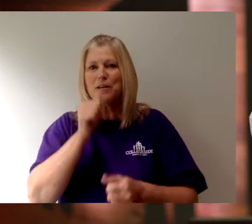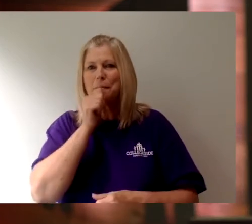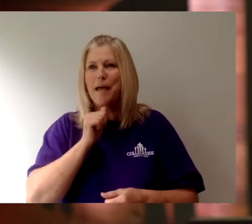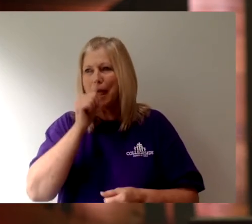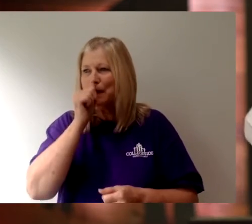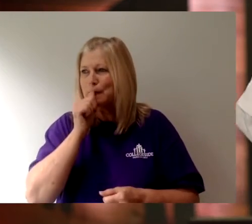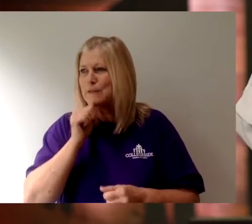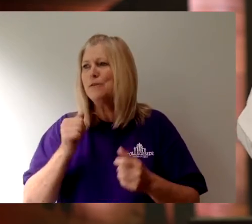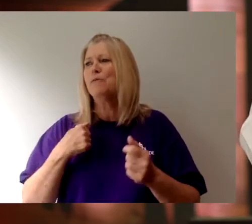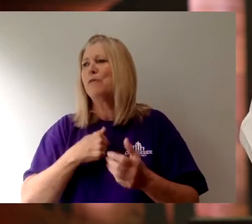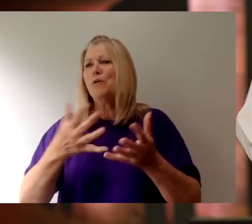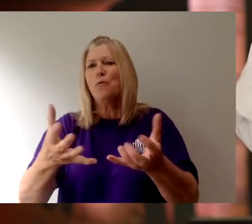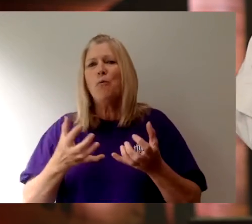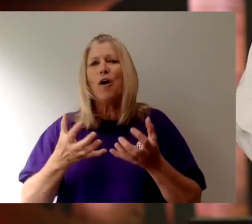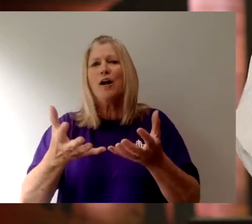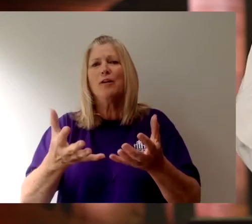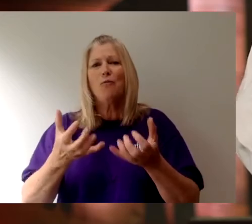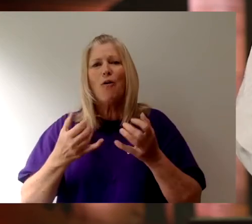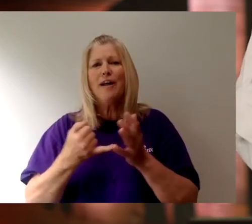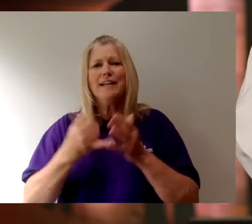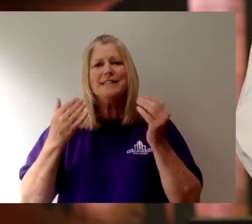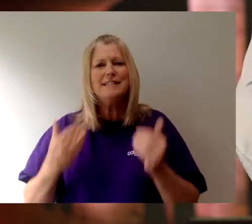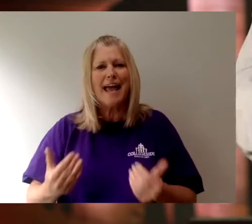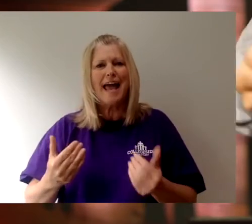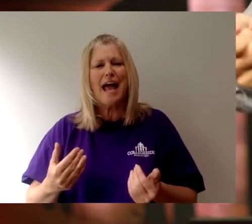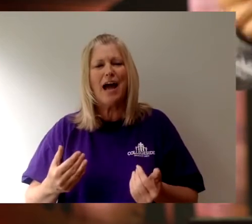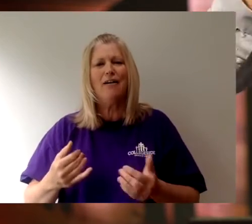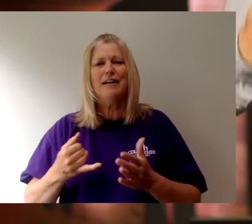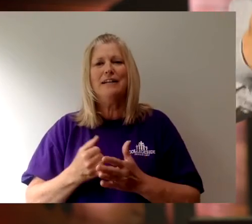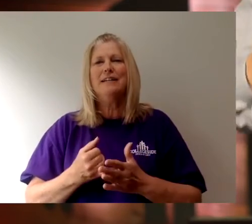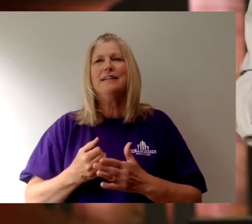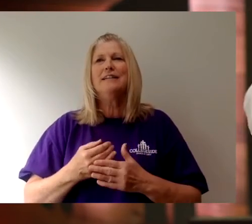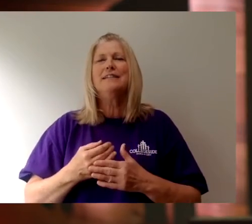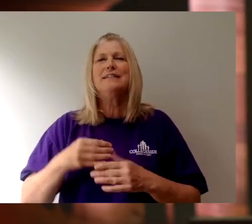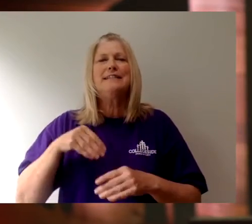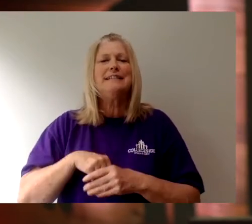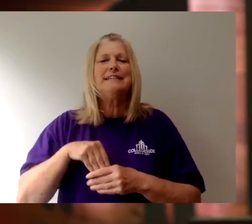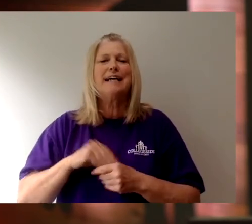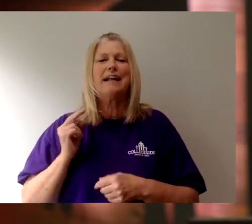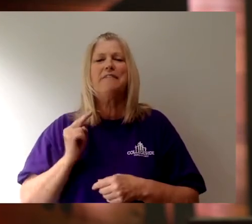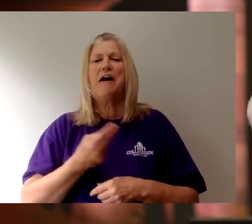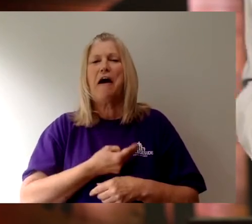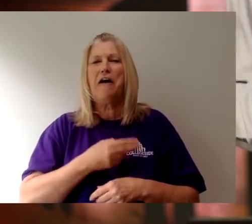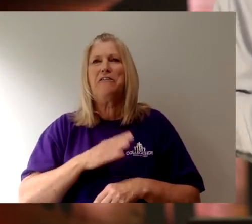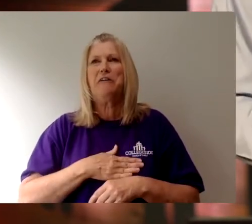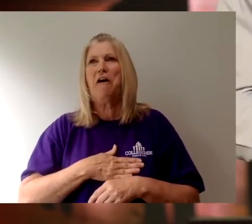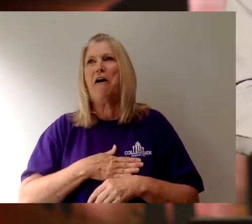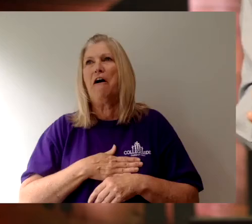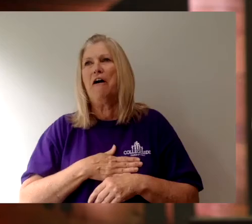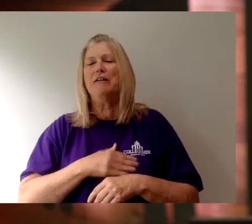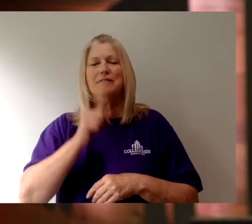patience. We want what we want and we want it now. It is bred into us, it seems, on a certain